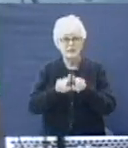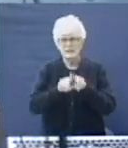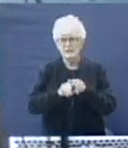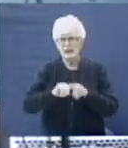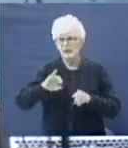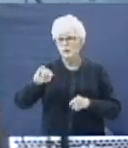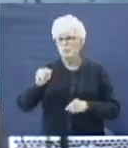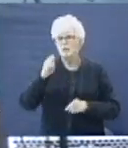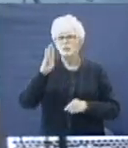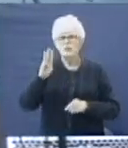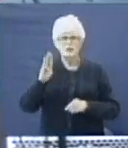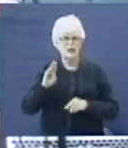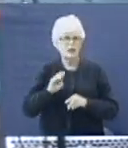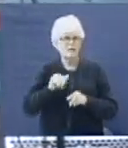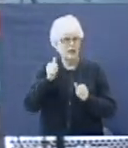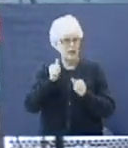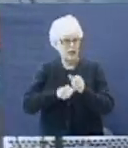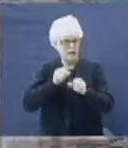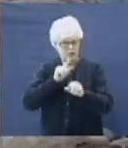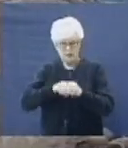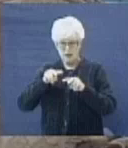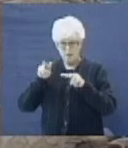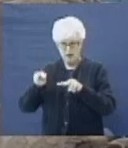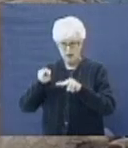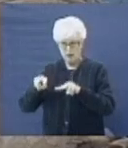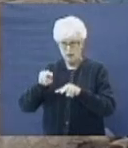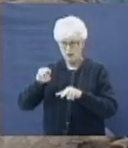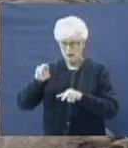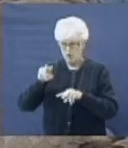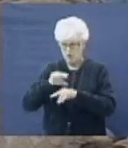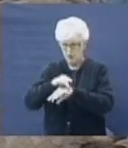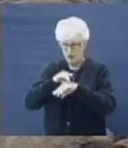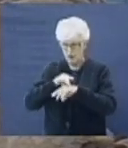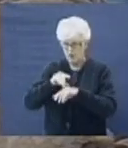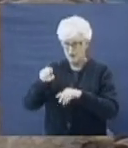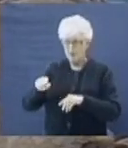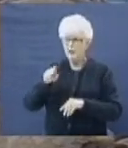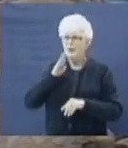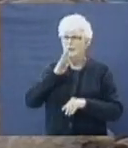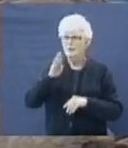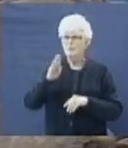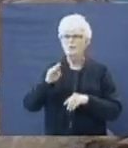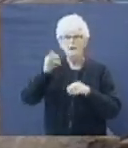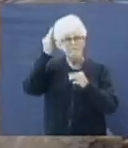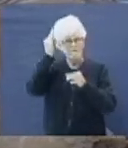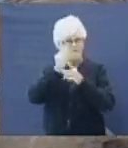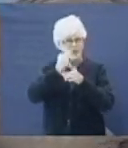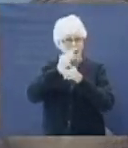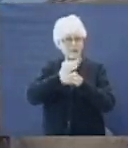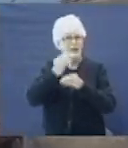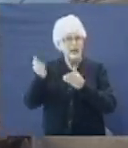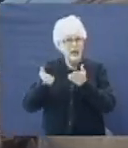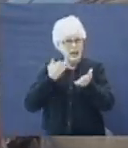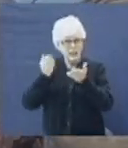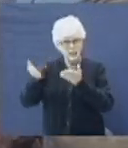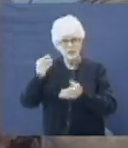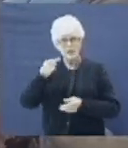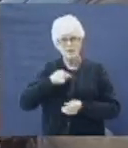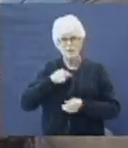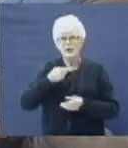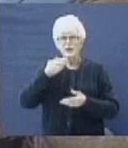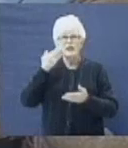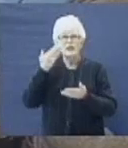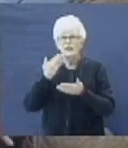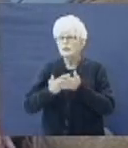him. Every time I look down upon the earth, he's being faithful, and he's serving me, and he's